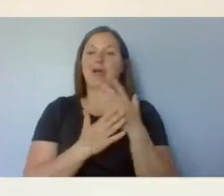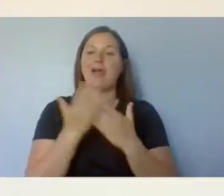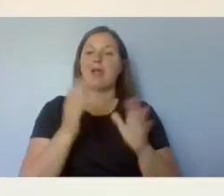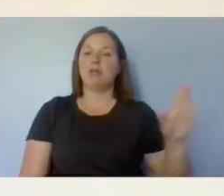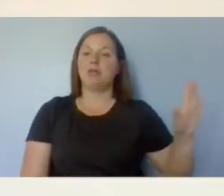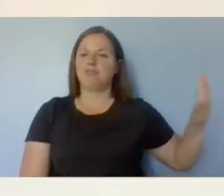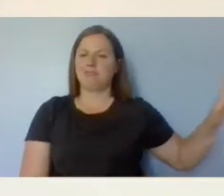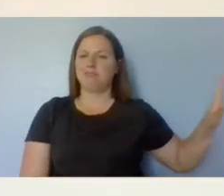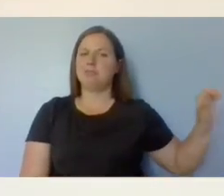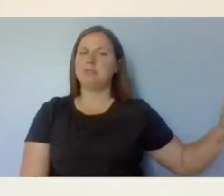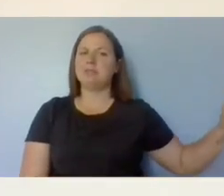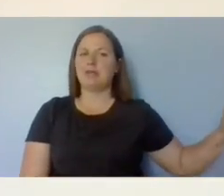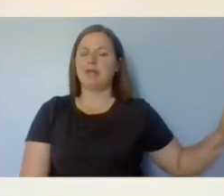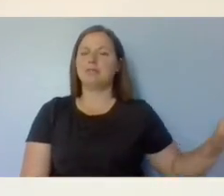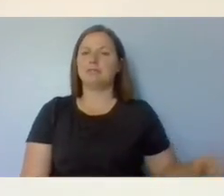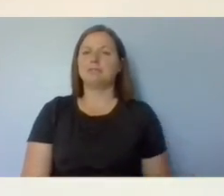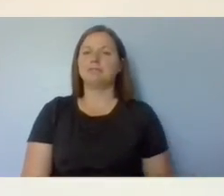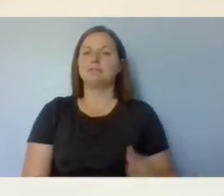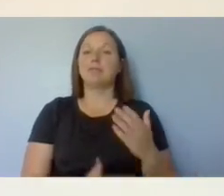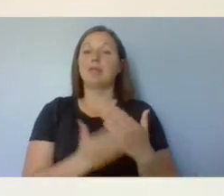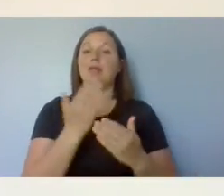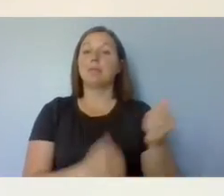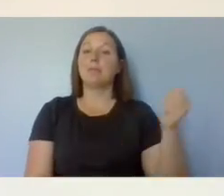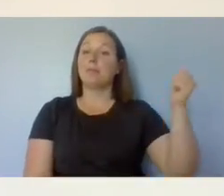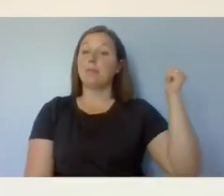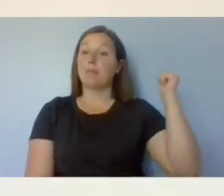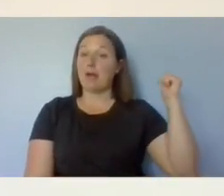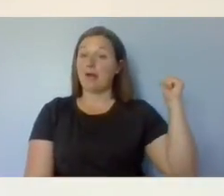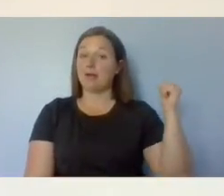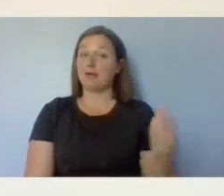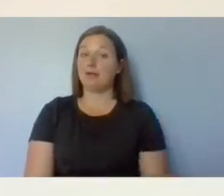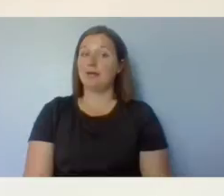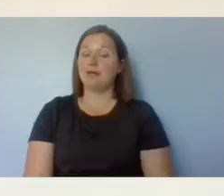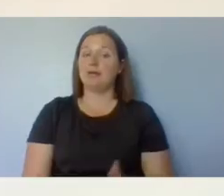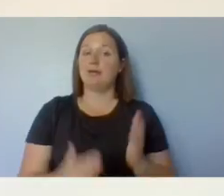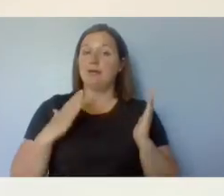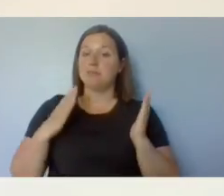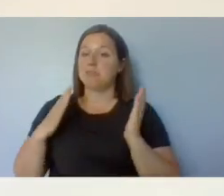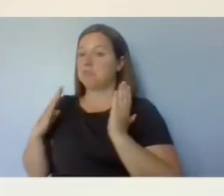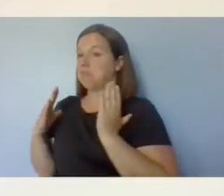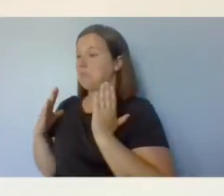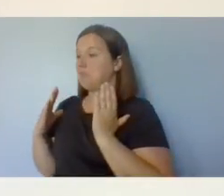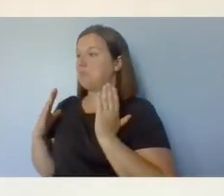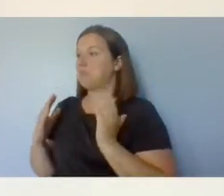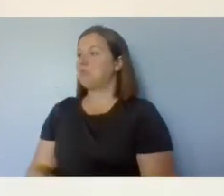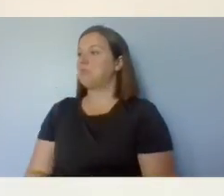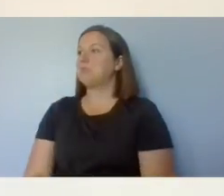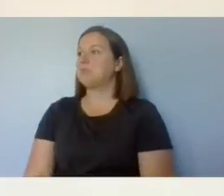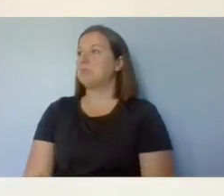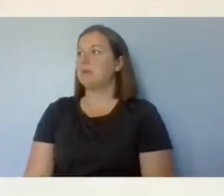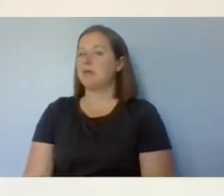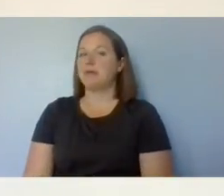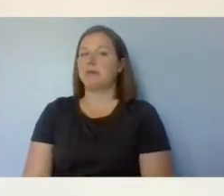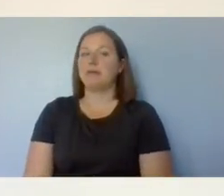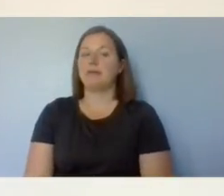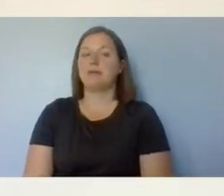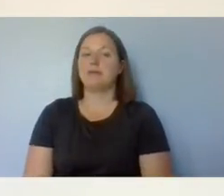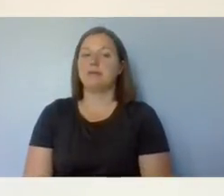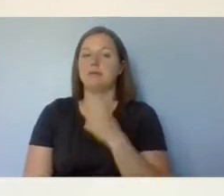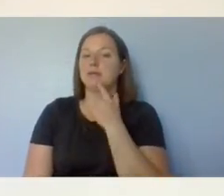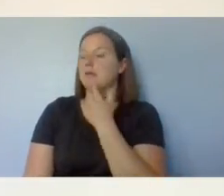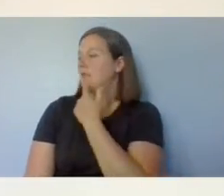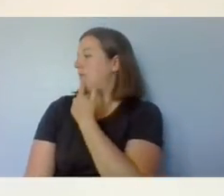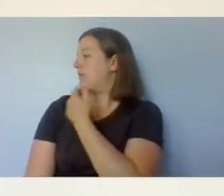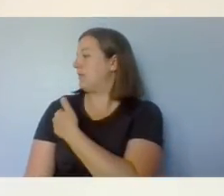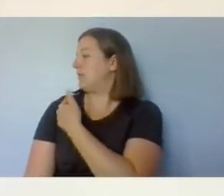our shoulder, you're going to climb your hand back and turn away from the wall. Gently twist your chin over the top